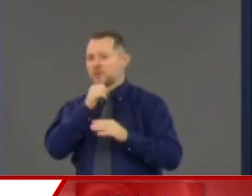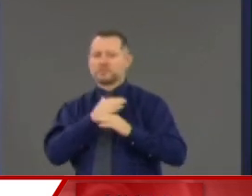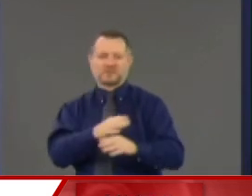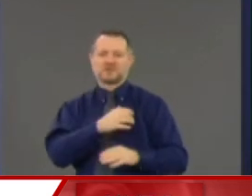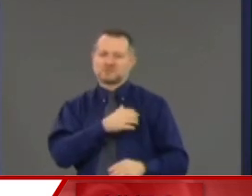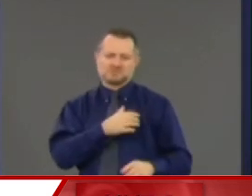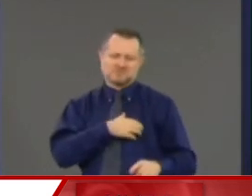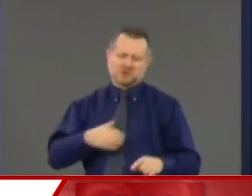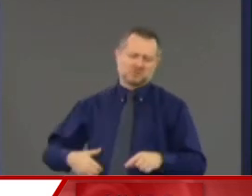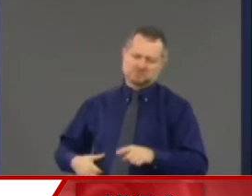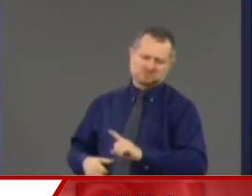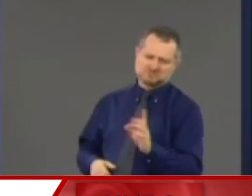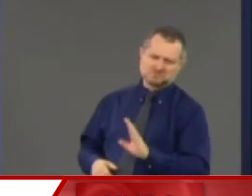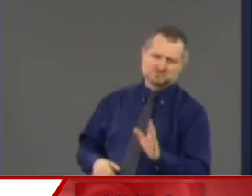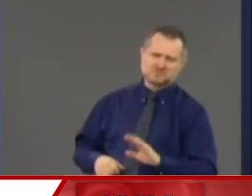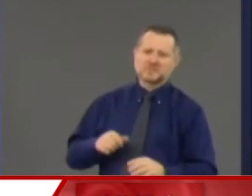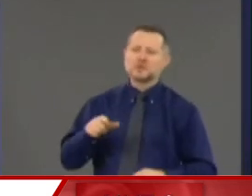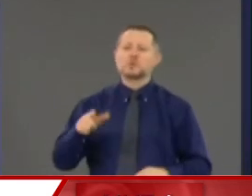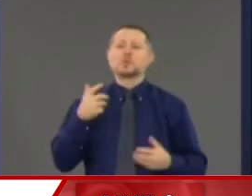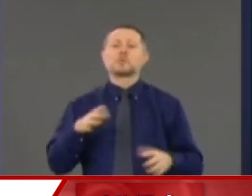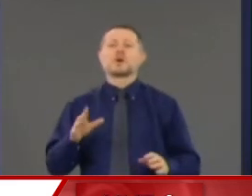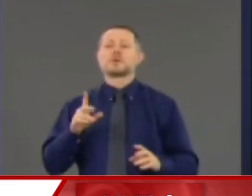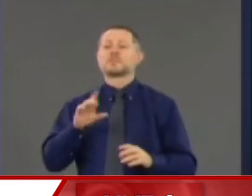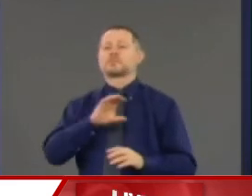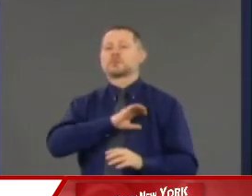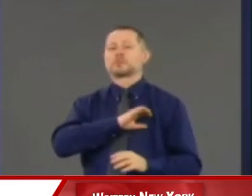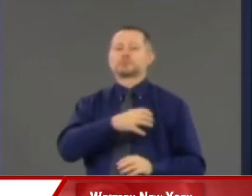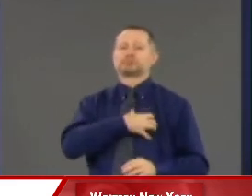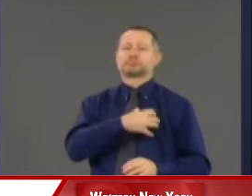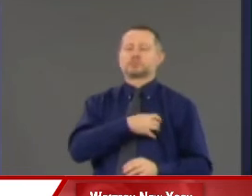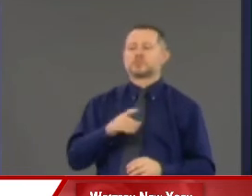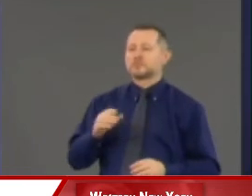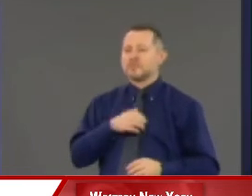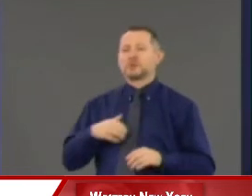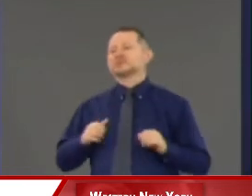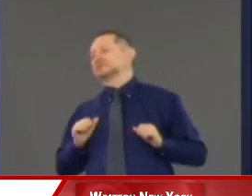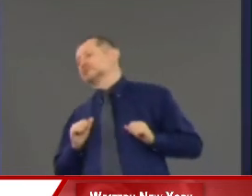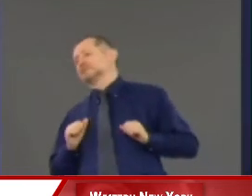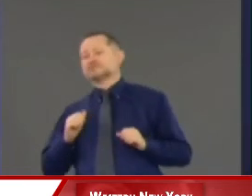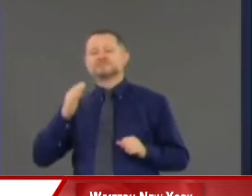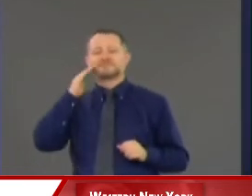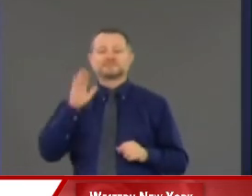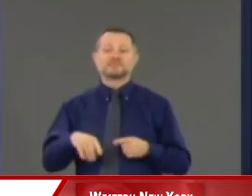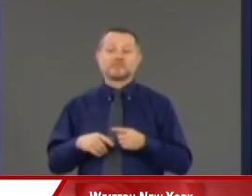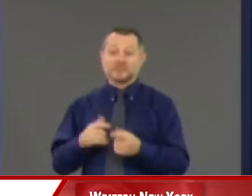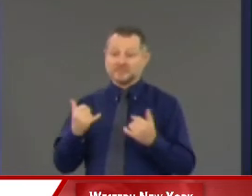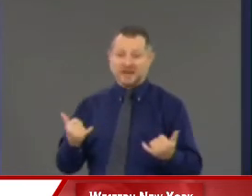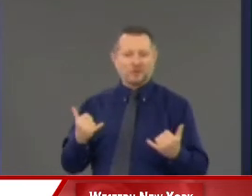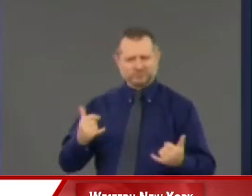believe politically they didn't want to. So now, use the moment.